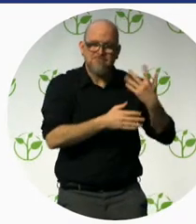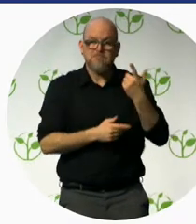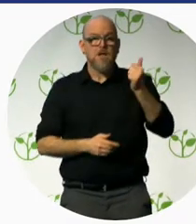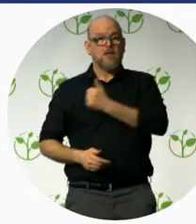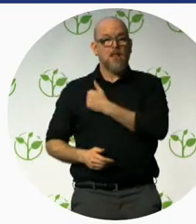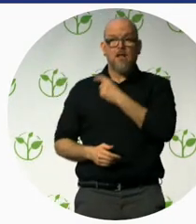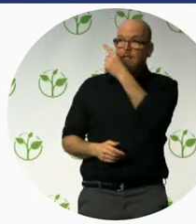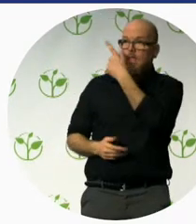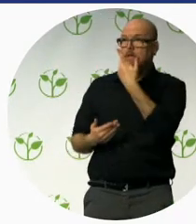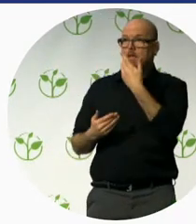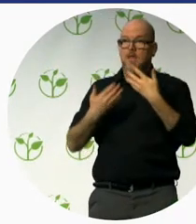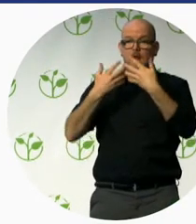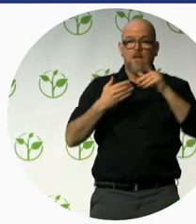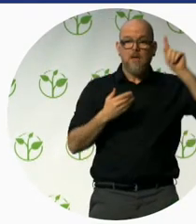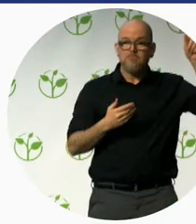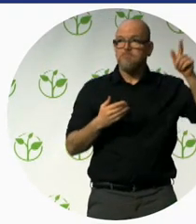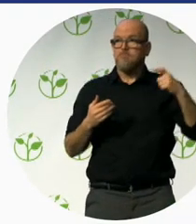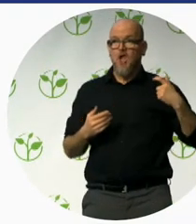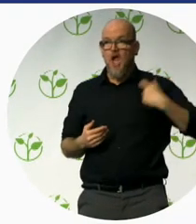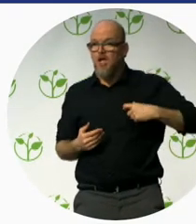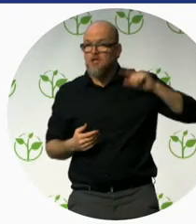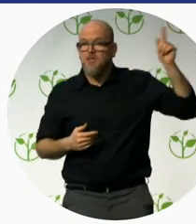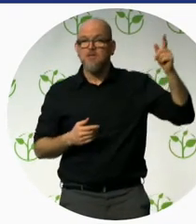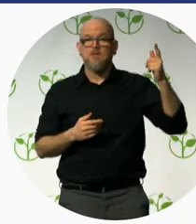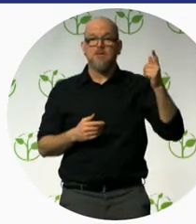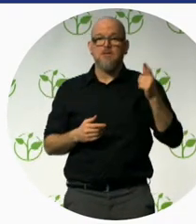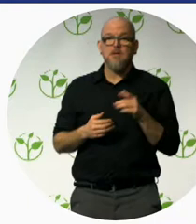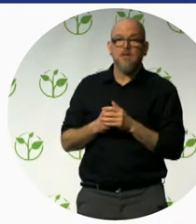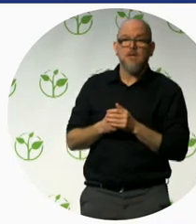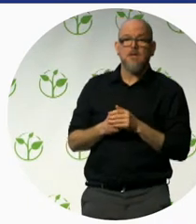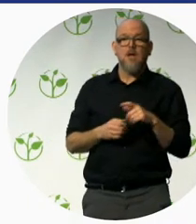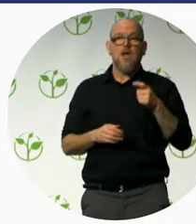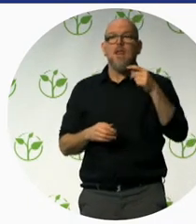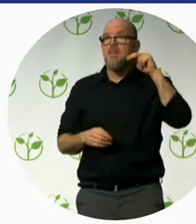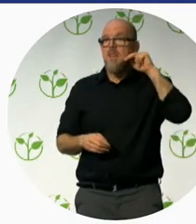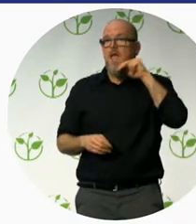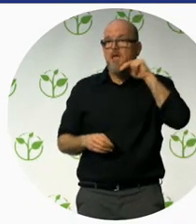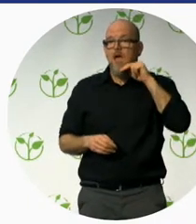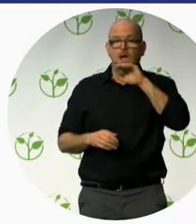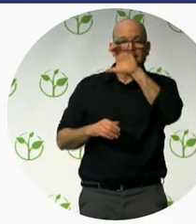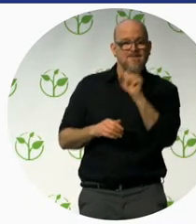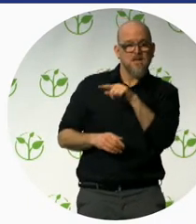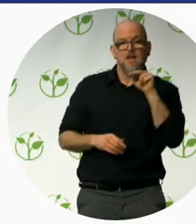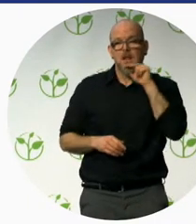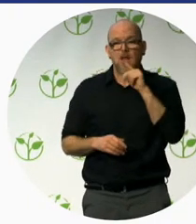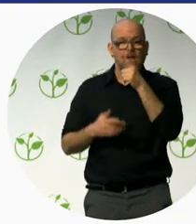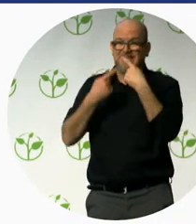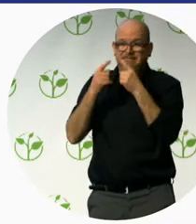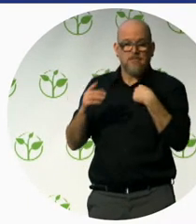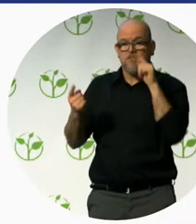countries in the world. And we are drafting